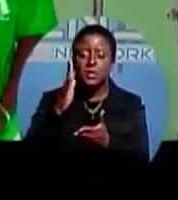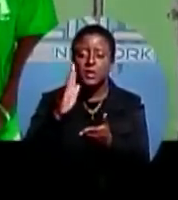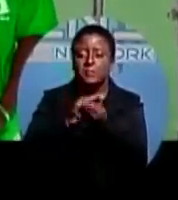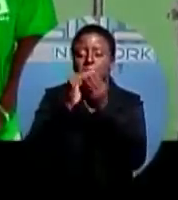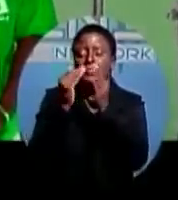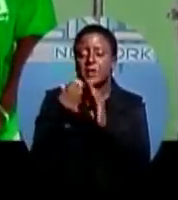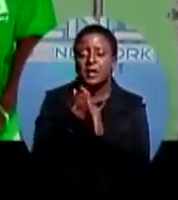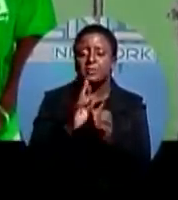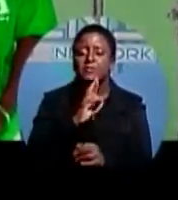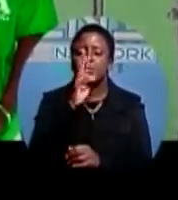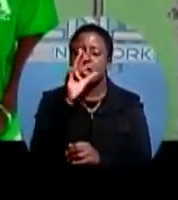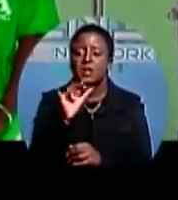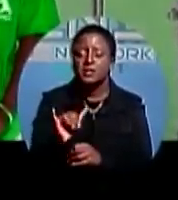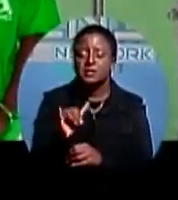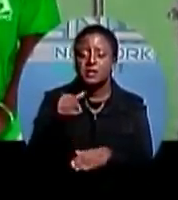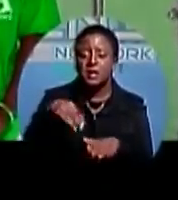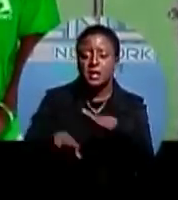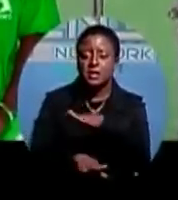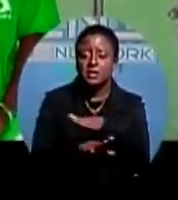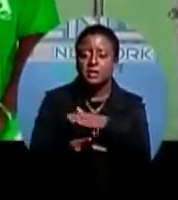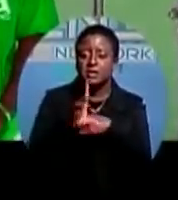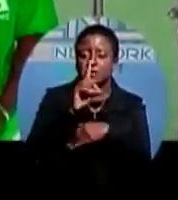reality under the DNA.